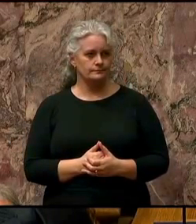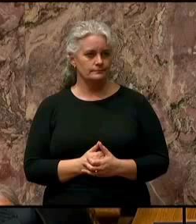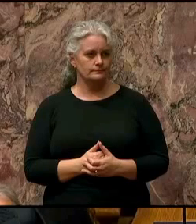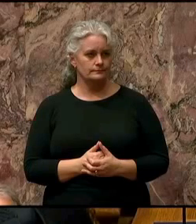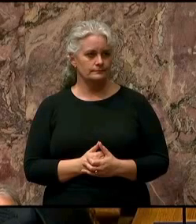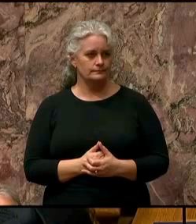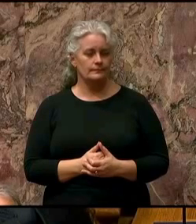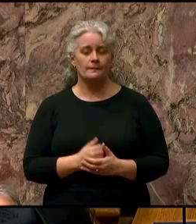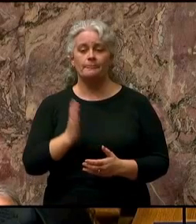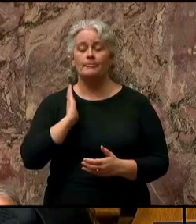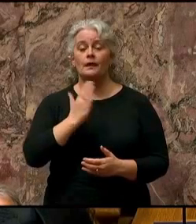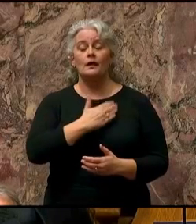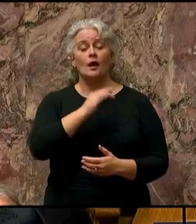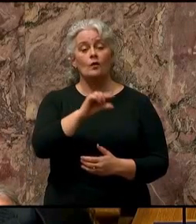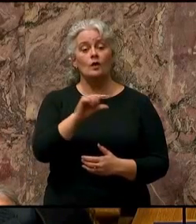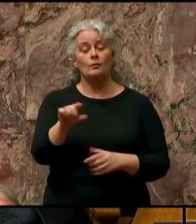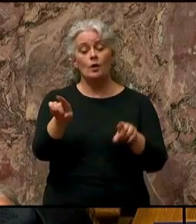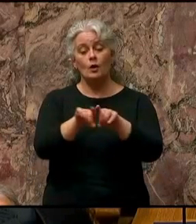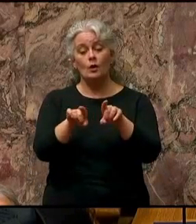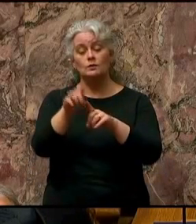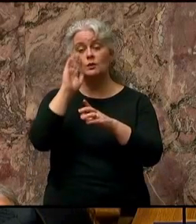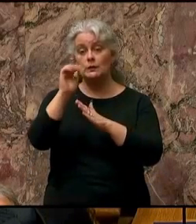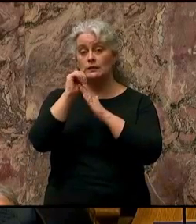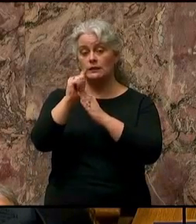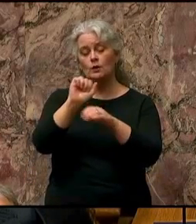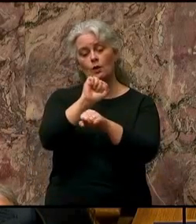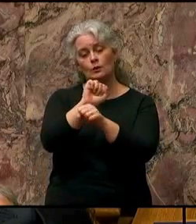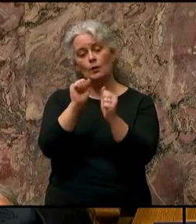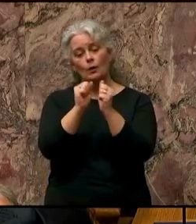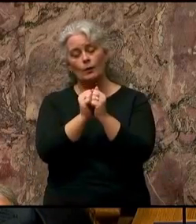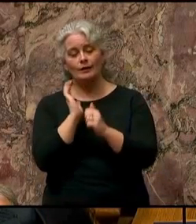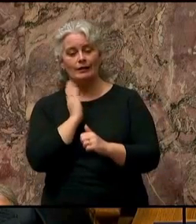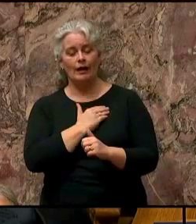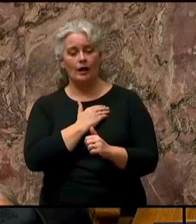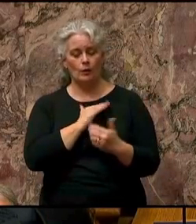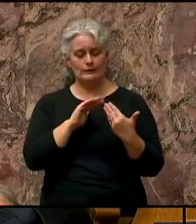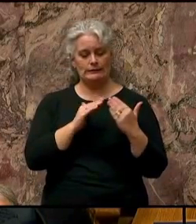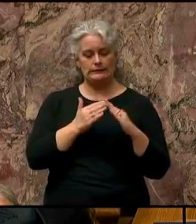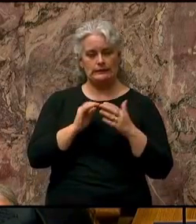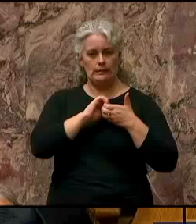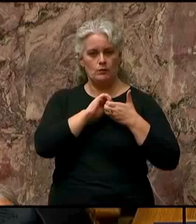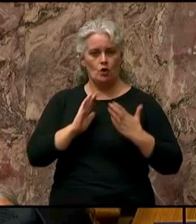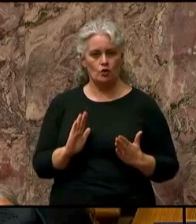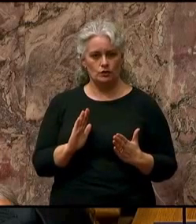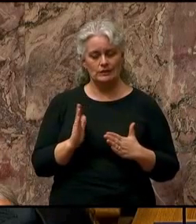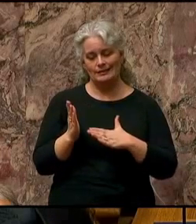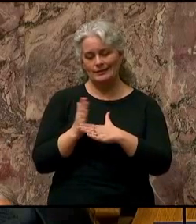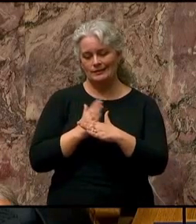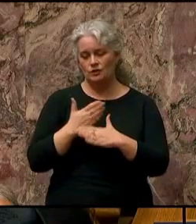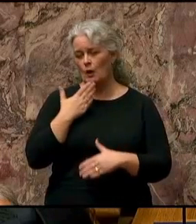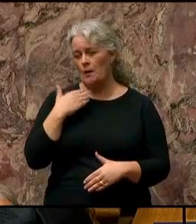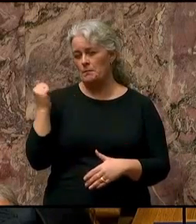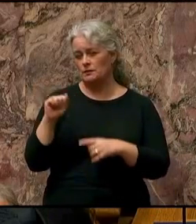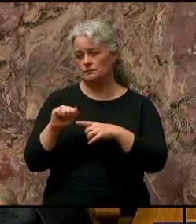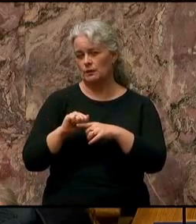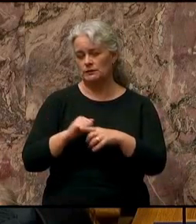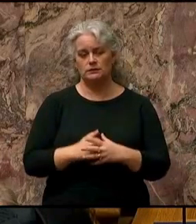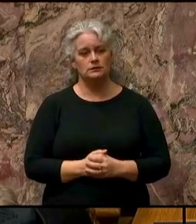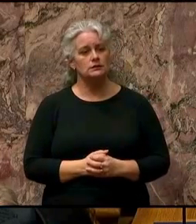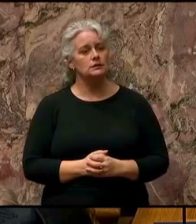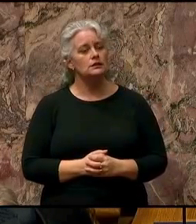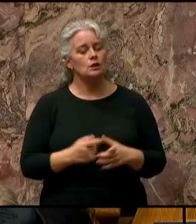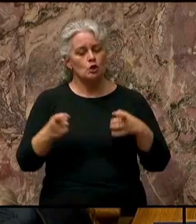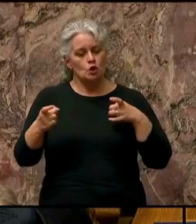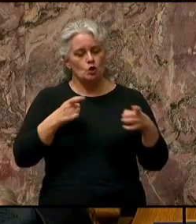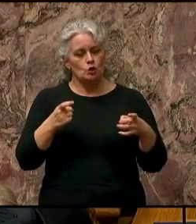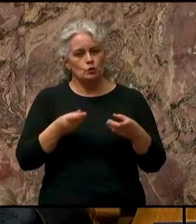Our government will also continue to work with our municipal partners to share best practices, to control